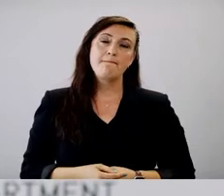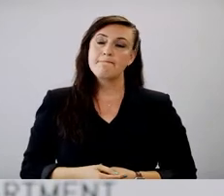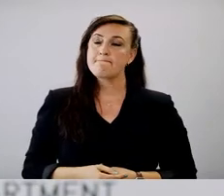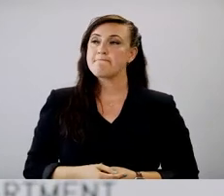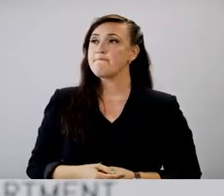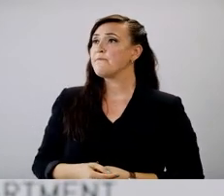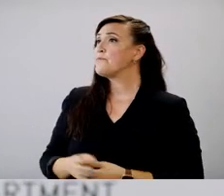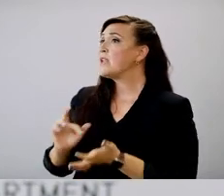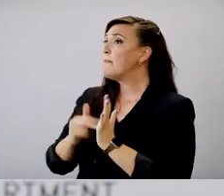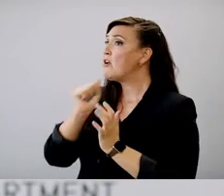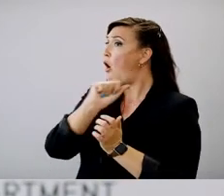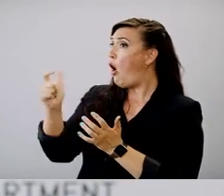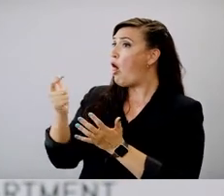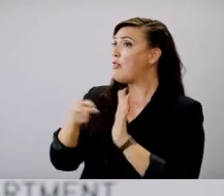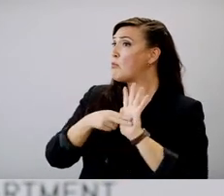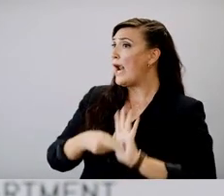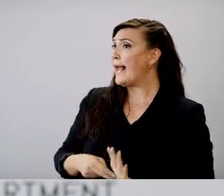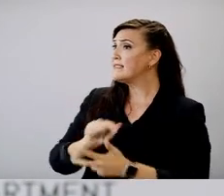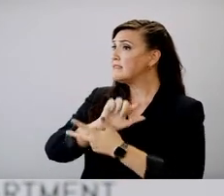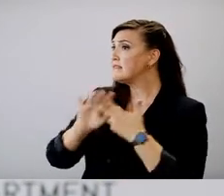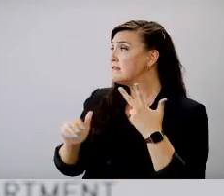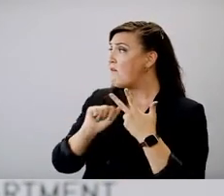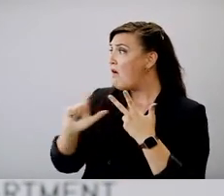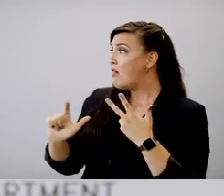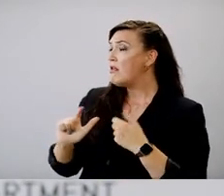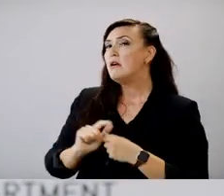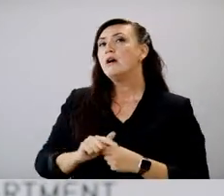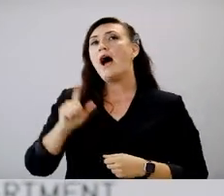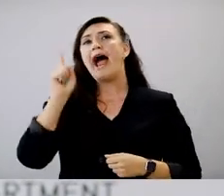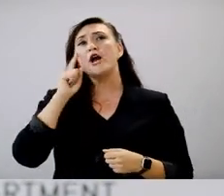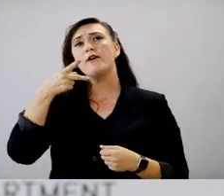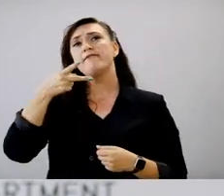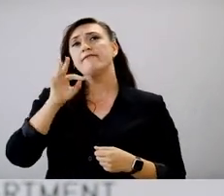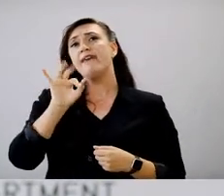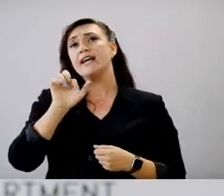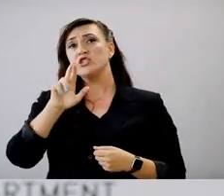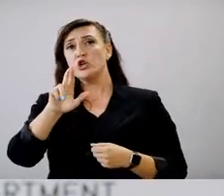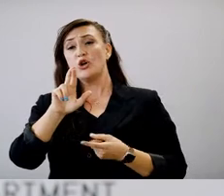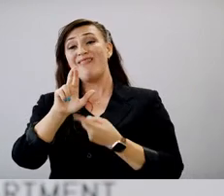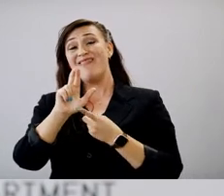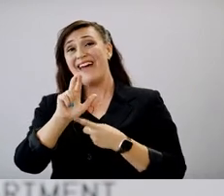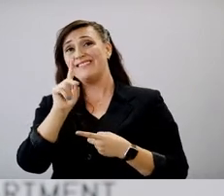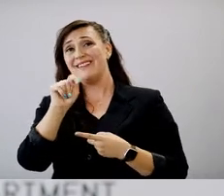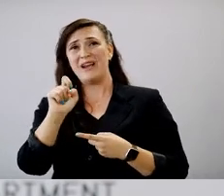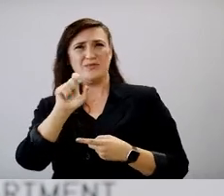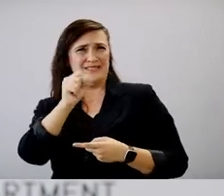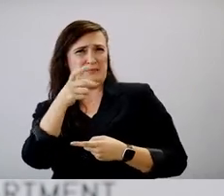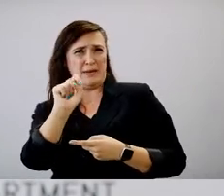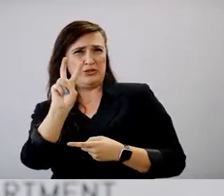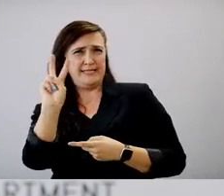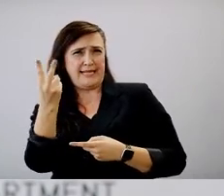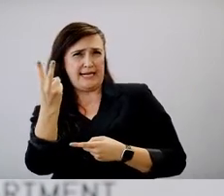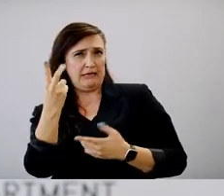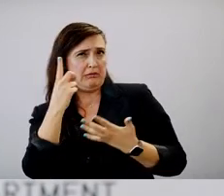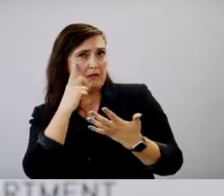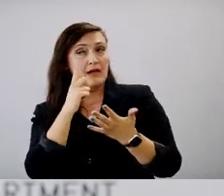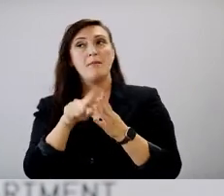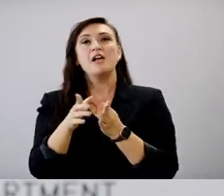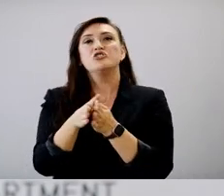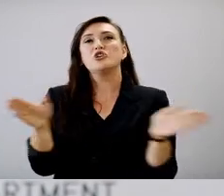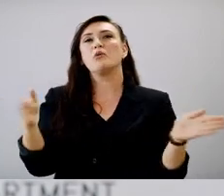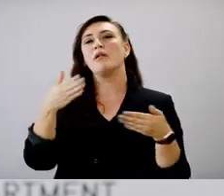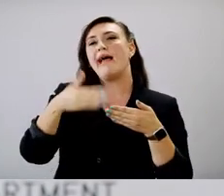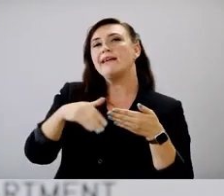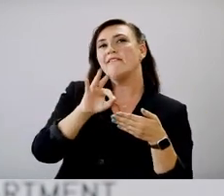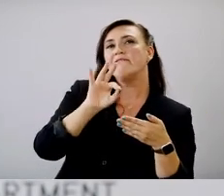Would that be for all brands? You know, I, I've heard the Pfizer was the September 2nd. Um, I think the general late